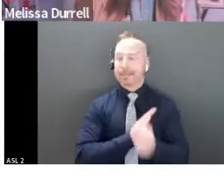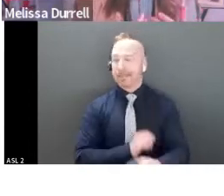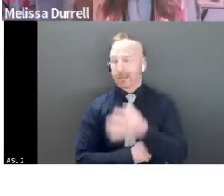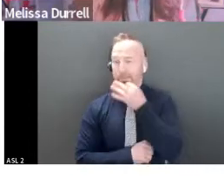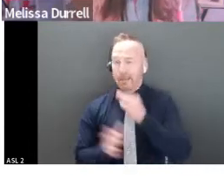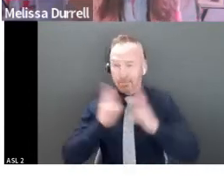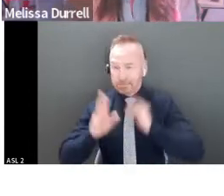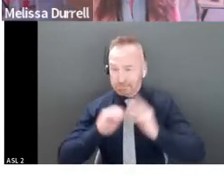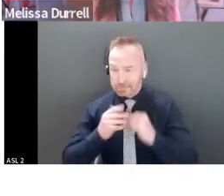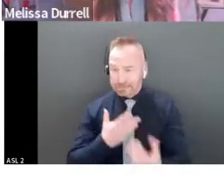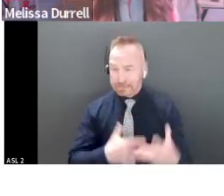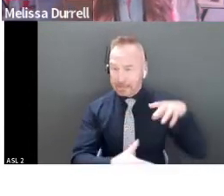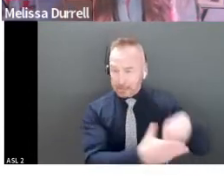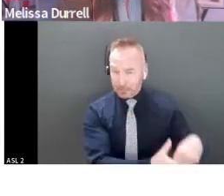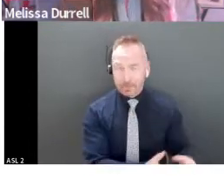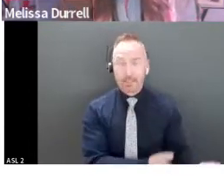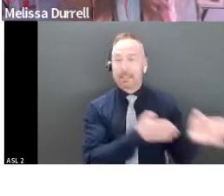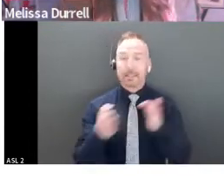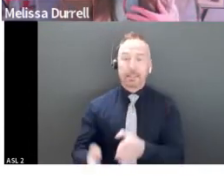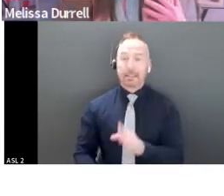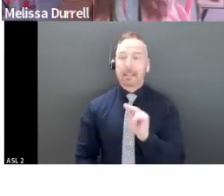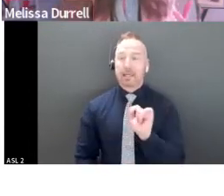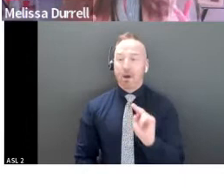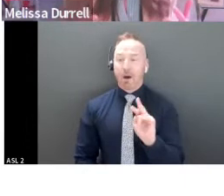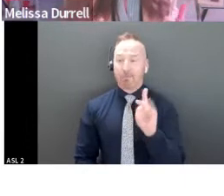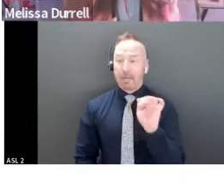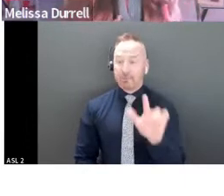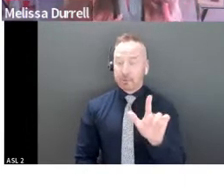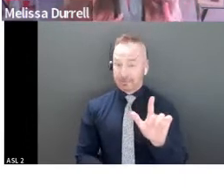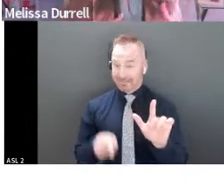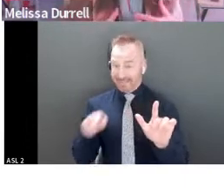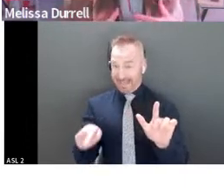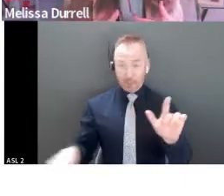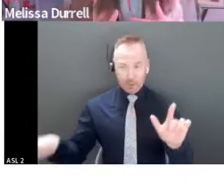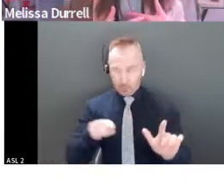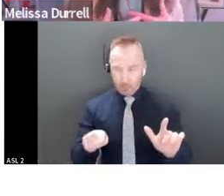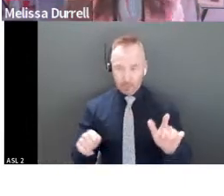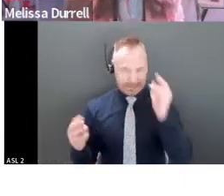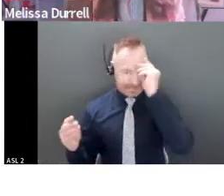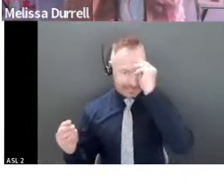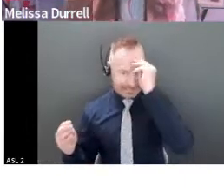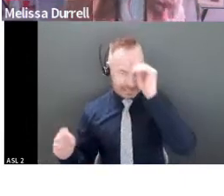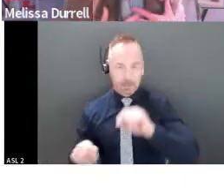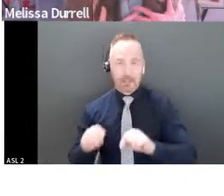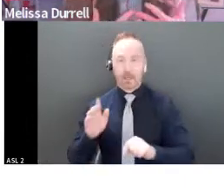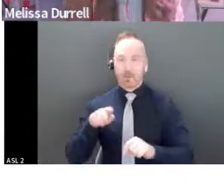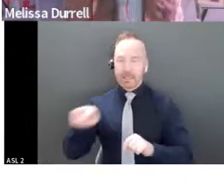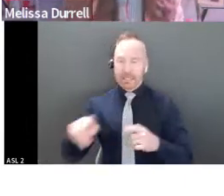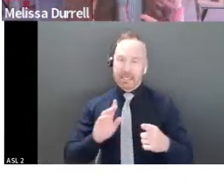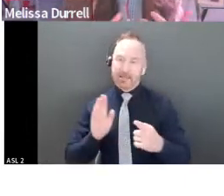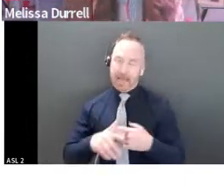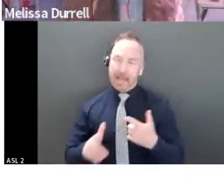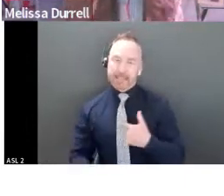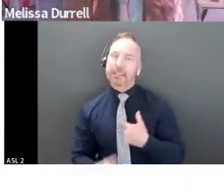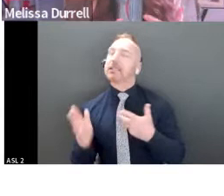bring. Now, the non-rational, which is the part that I really want you to think about, is, you know, make the pain human. I want to